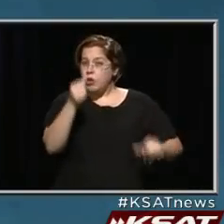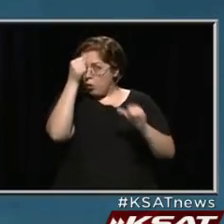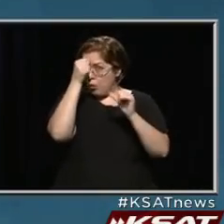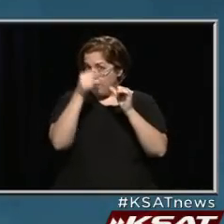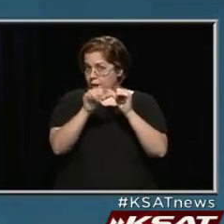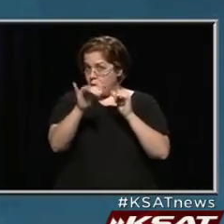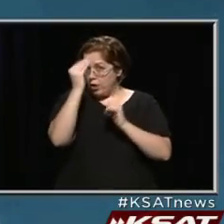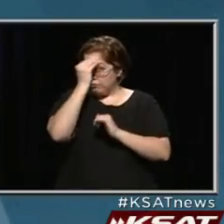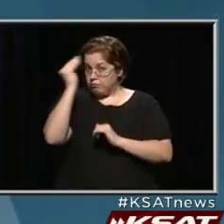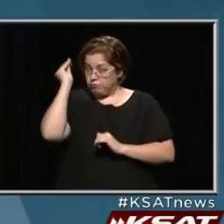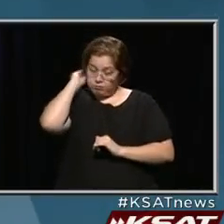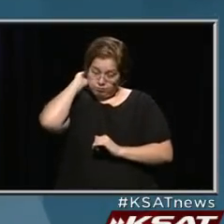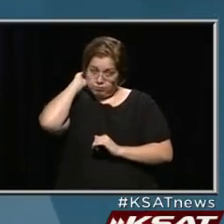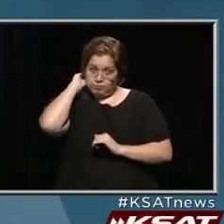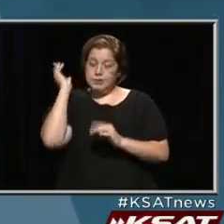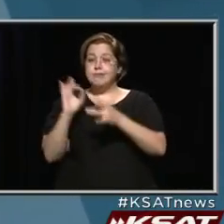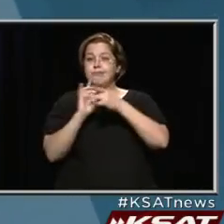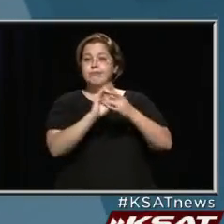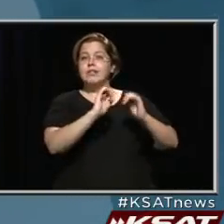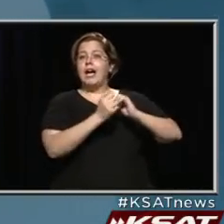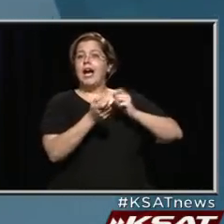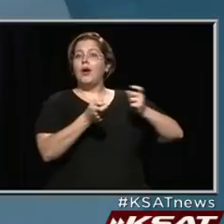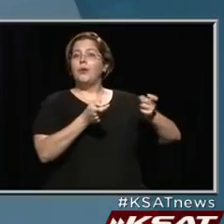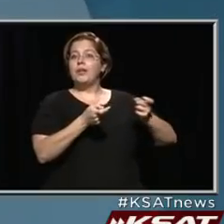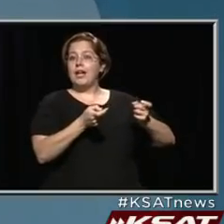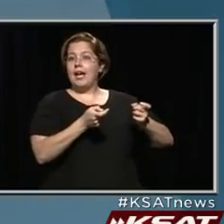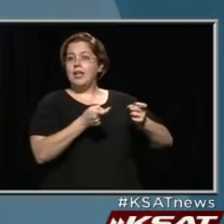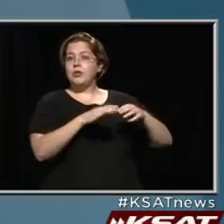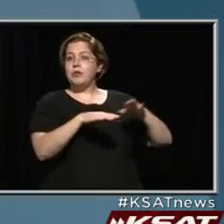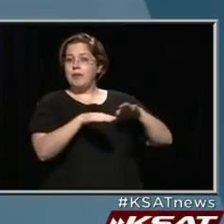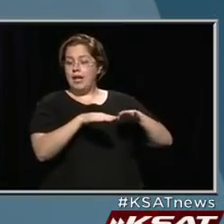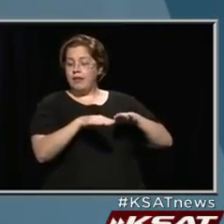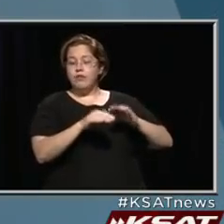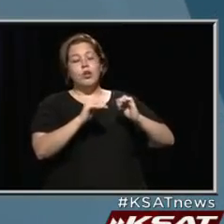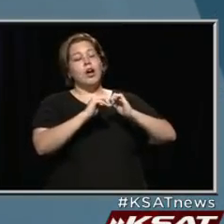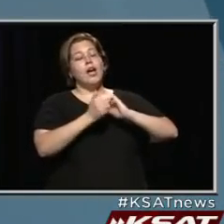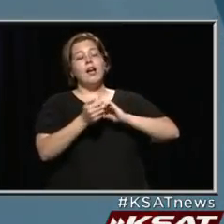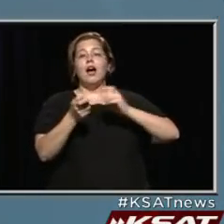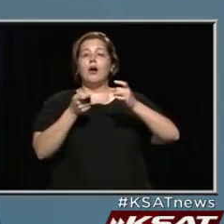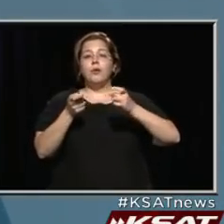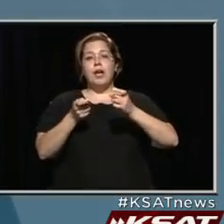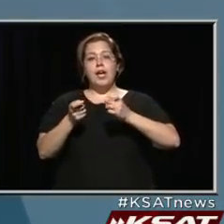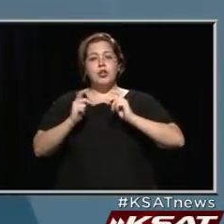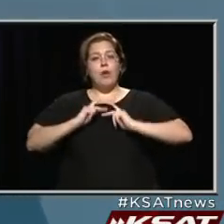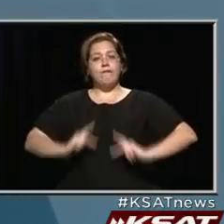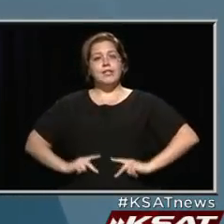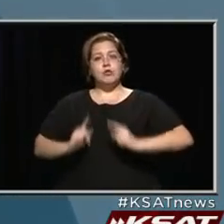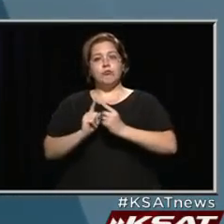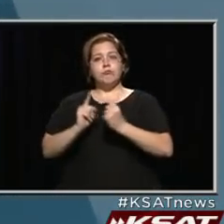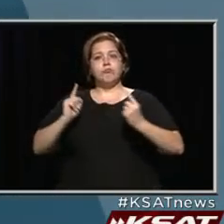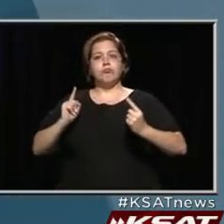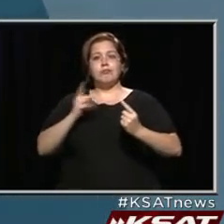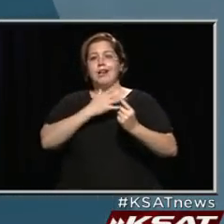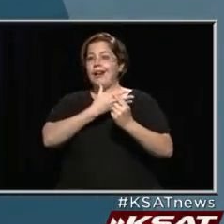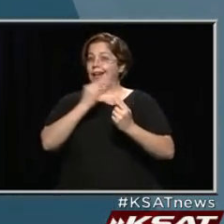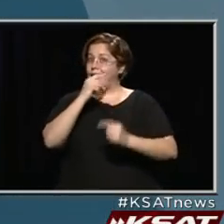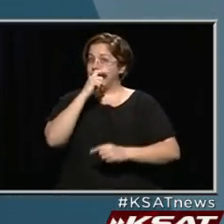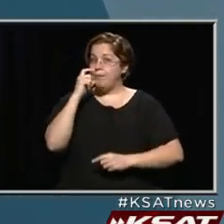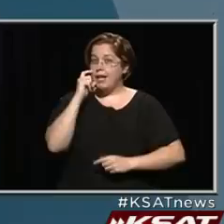mind, because that all goes back to how we handle the behavior and how we we handle physical distancing and masking.